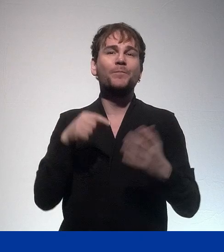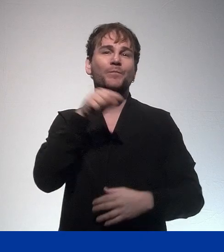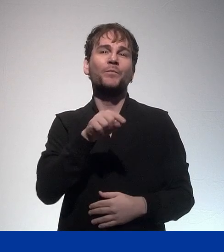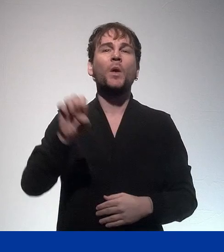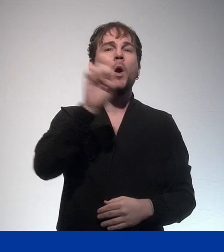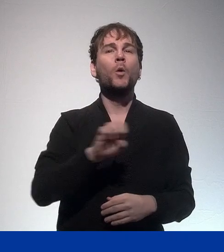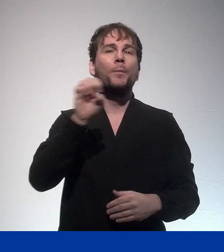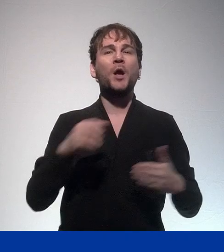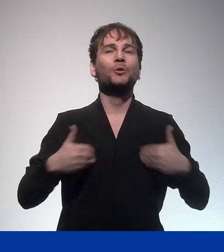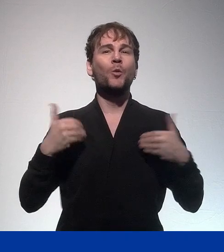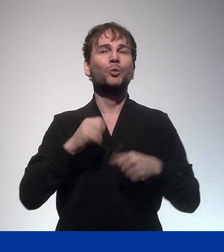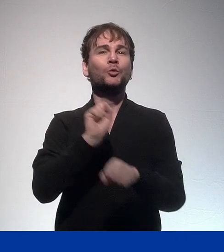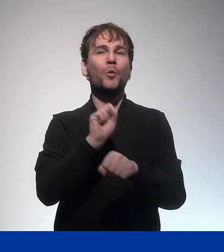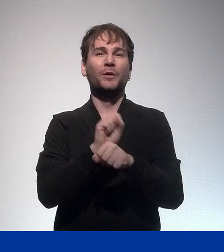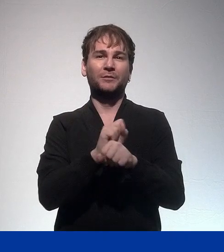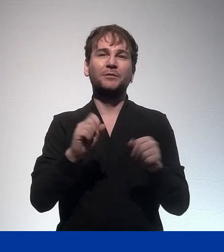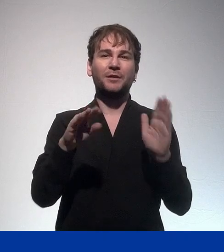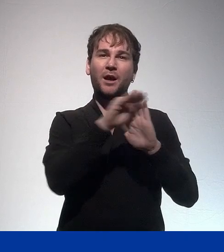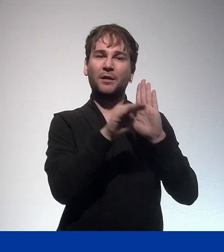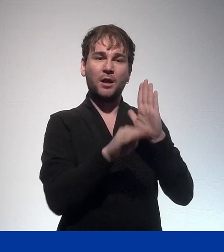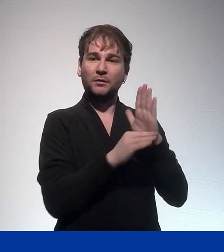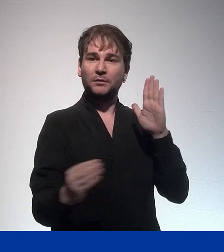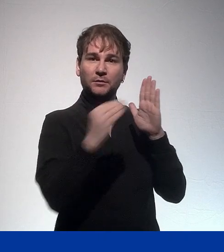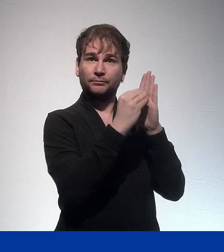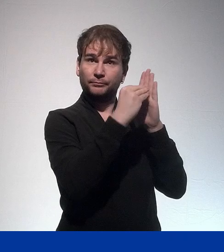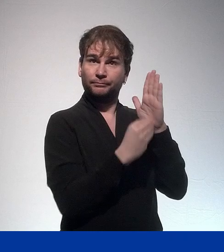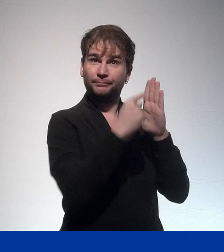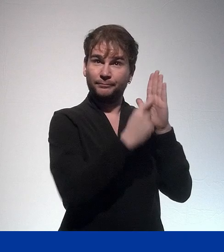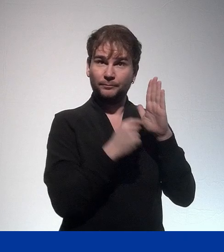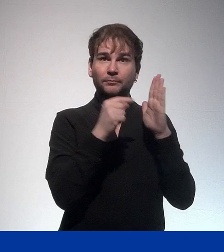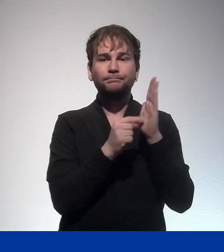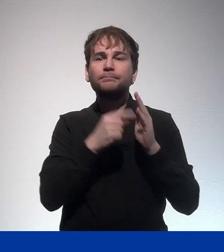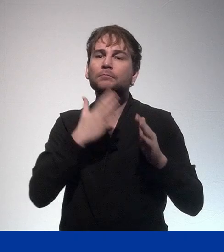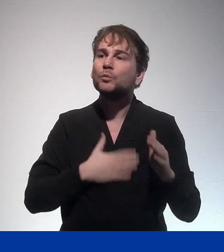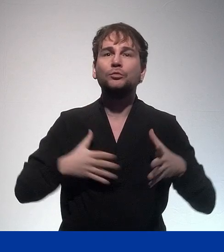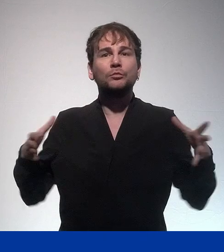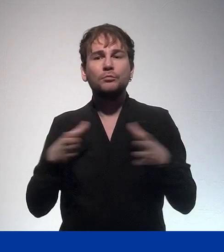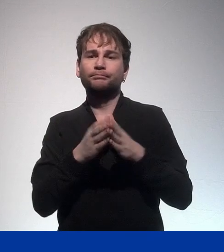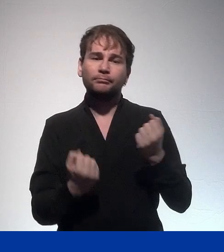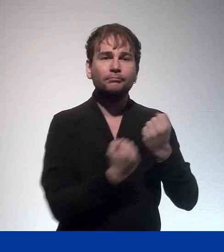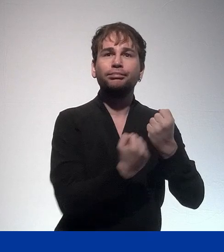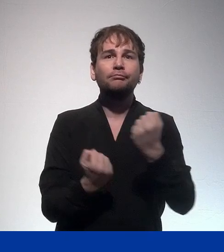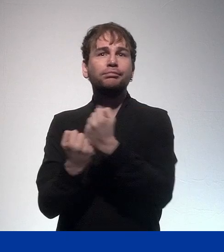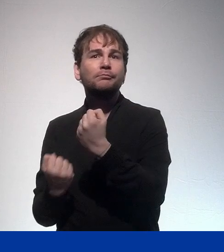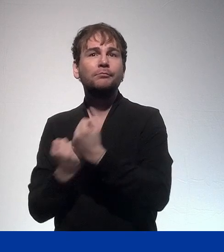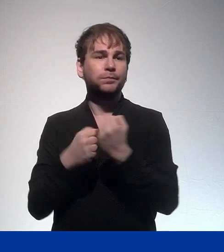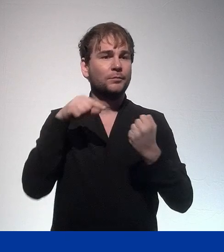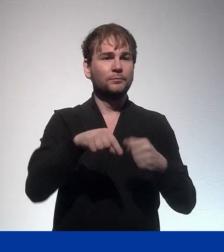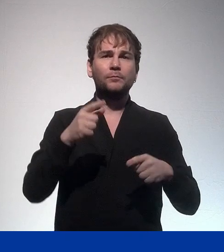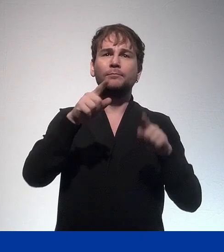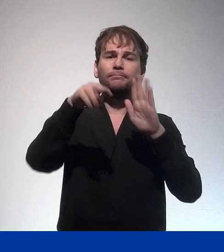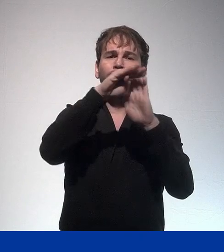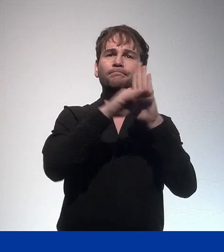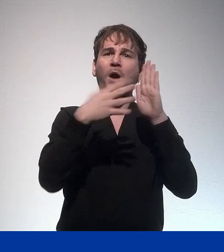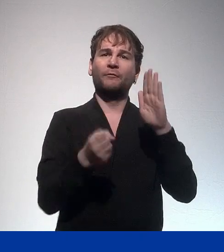goals through the European youth work agenda. And in the EU, we have agreed on a number of measures, three of which I would like to